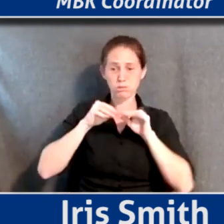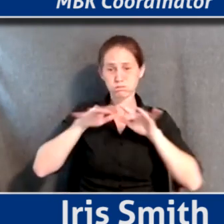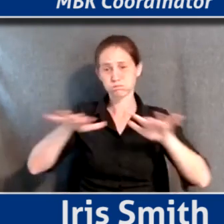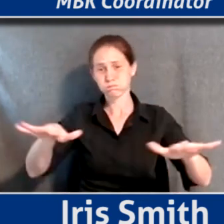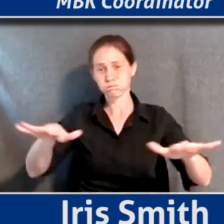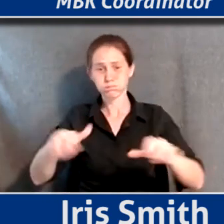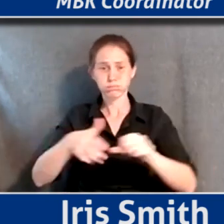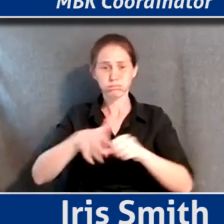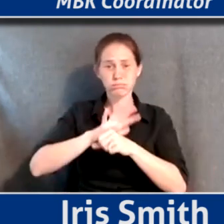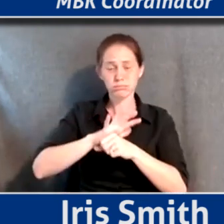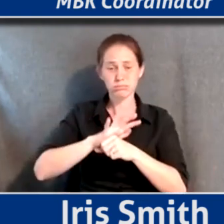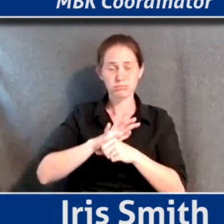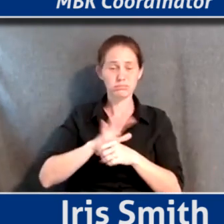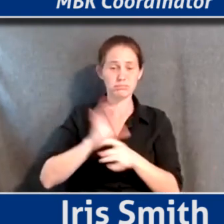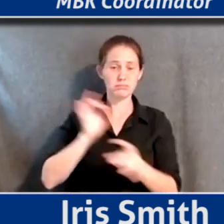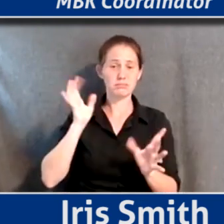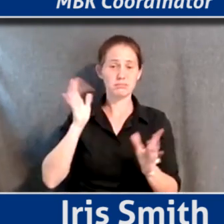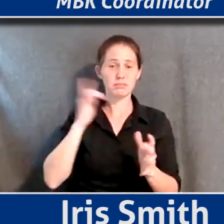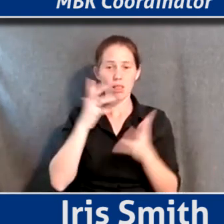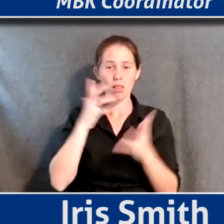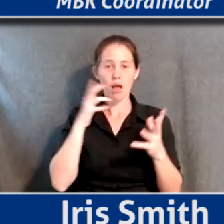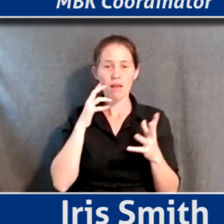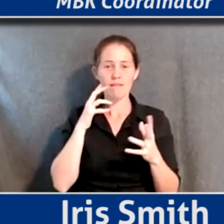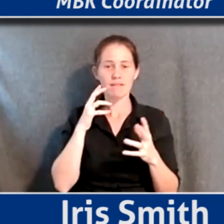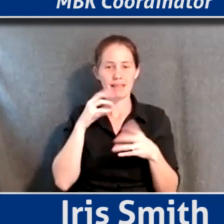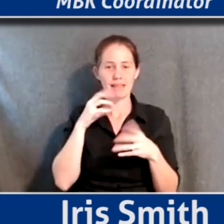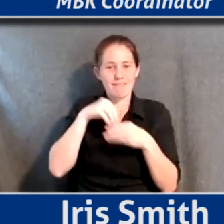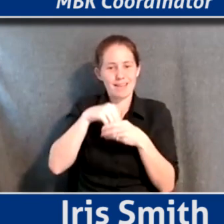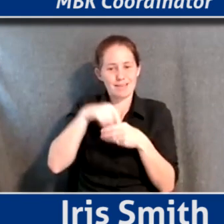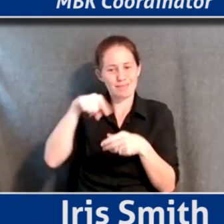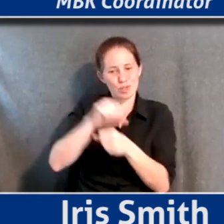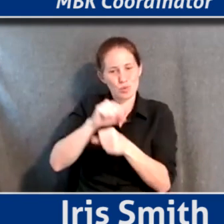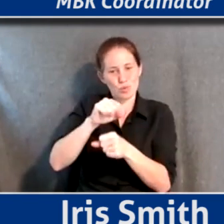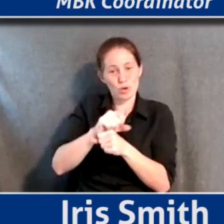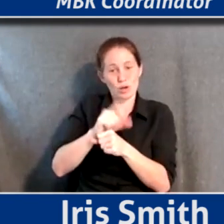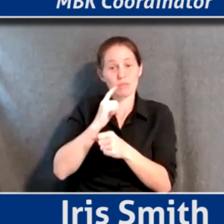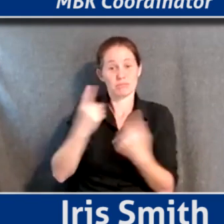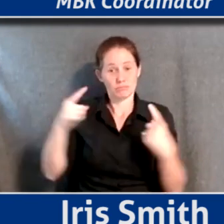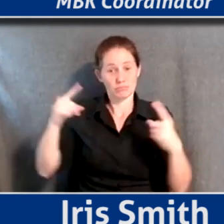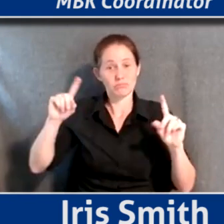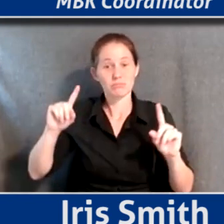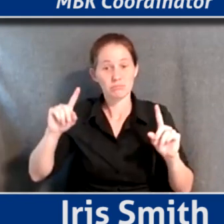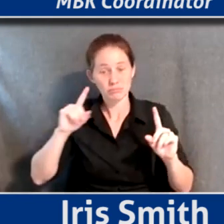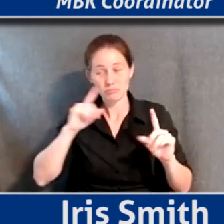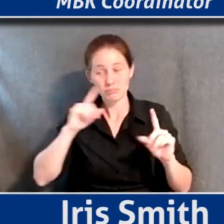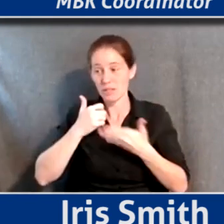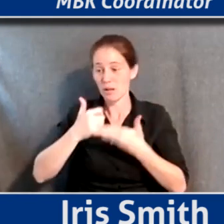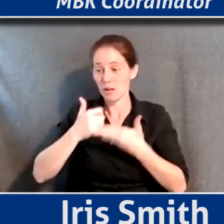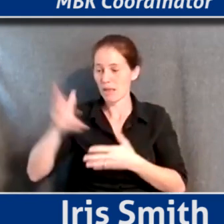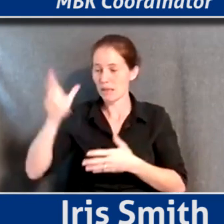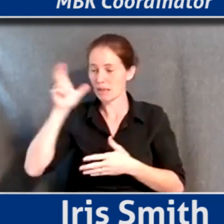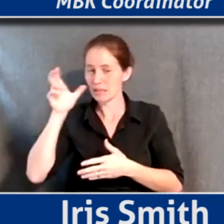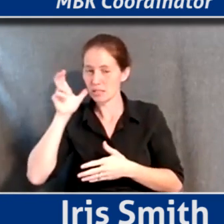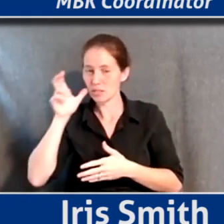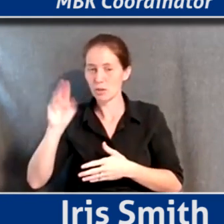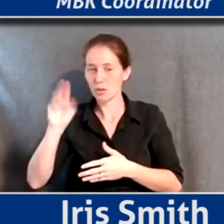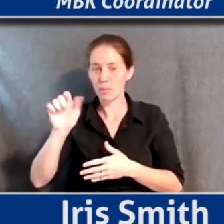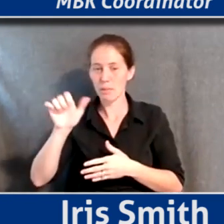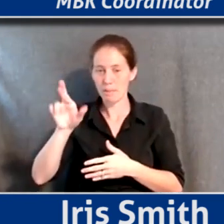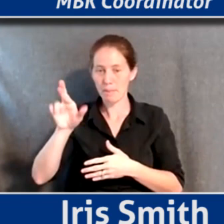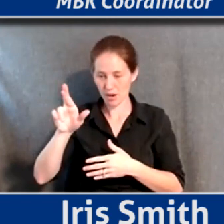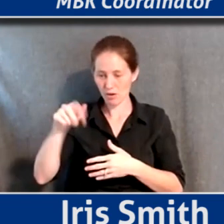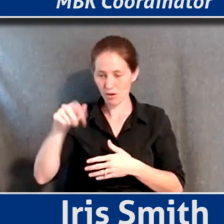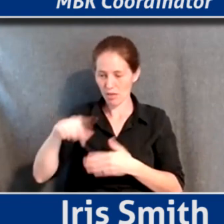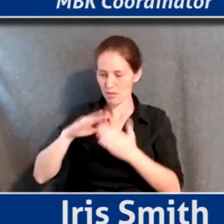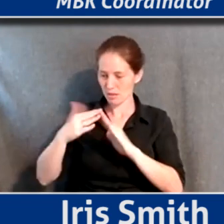and quite frankly, a lot of the investments in this work has paid off. I listen to what the mayor says about the position we're in as a city,